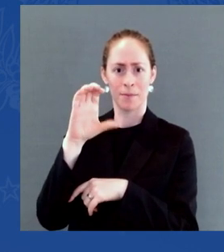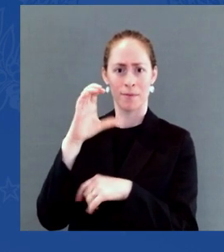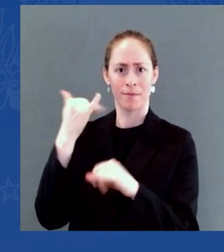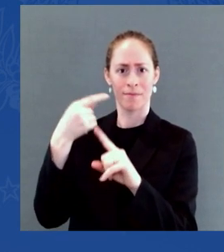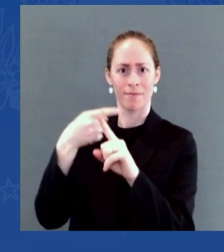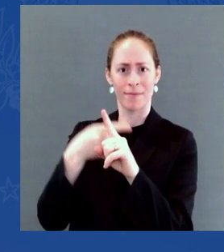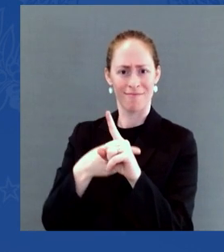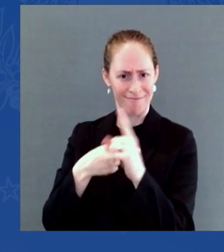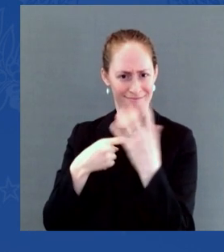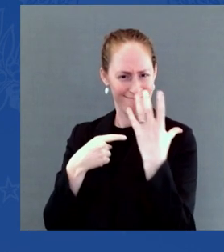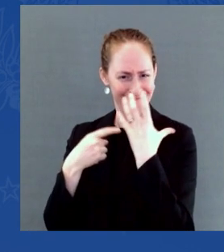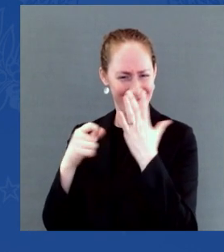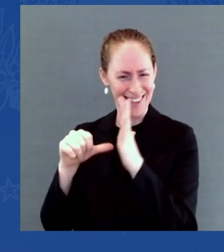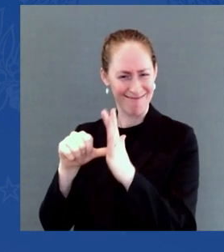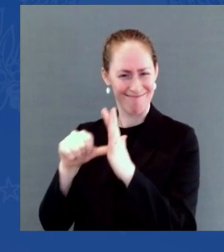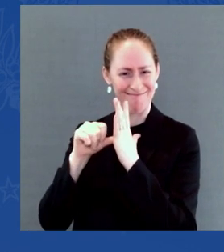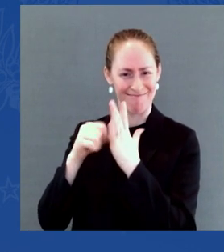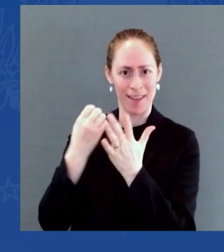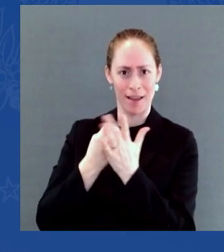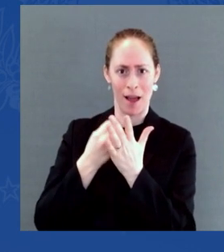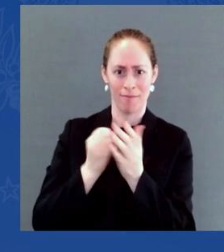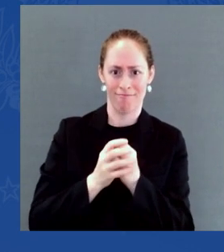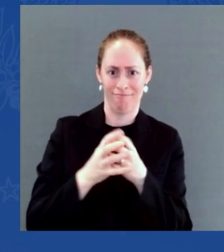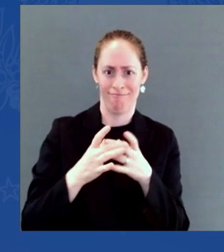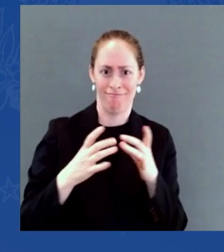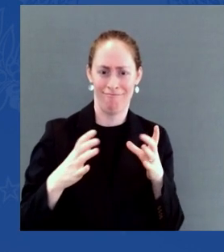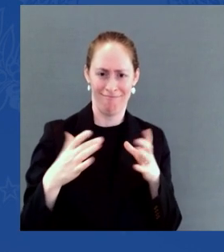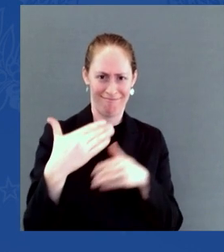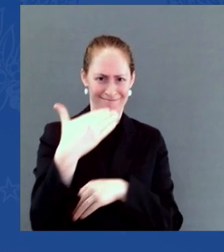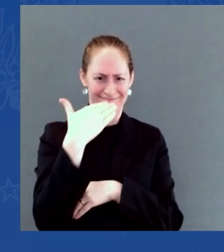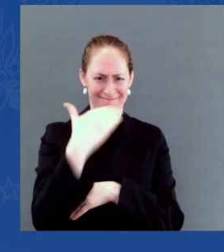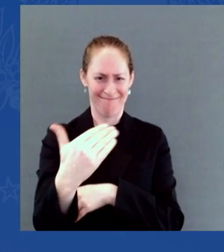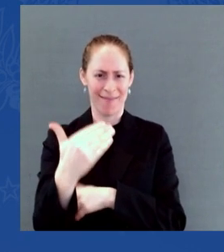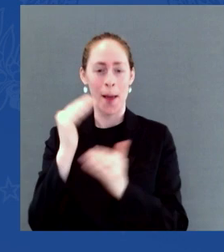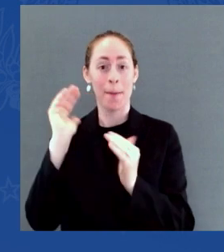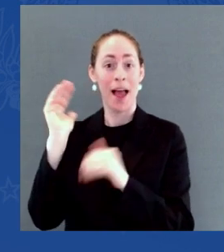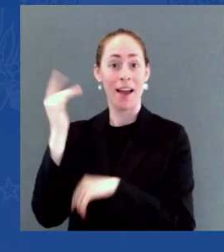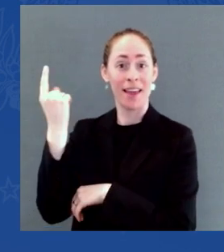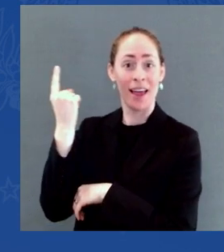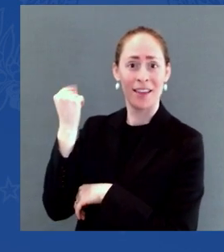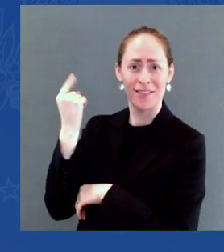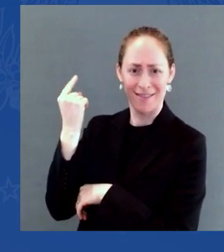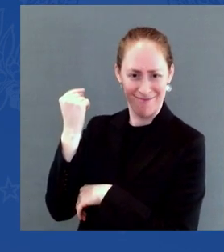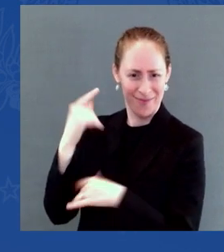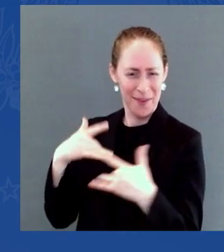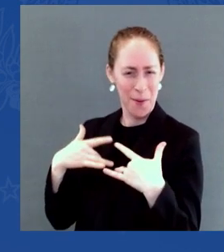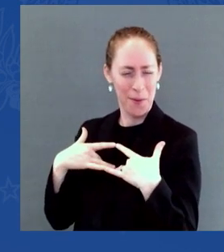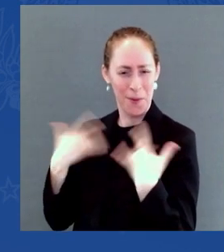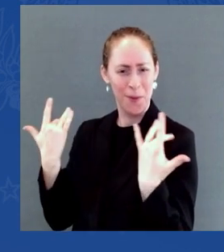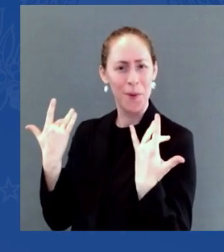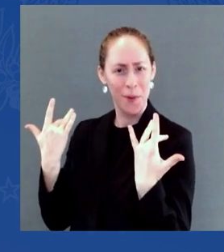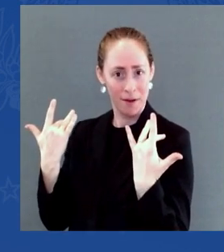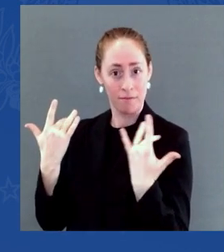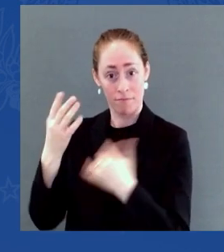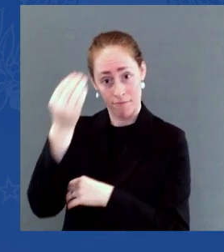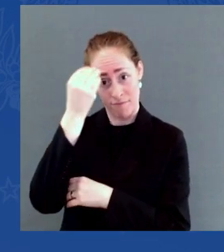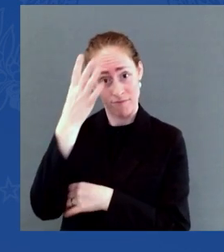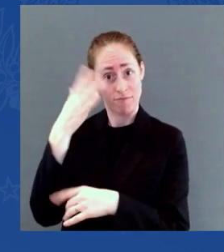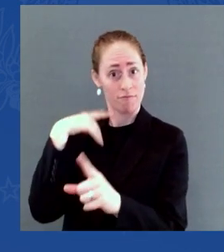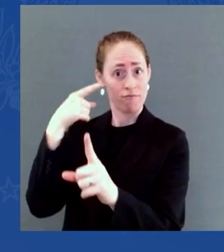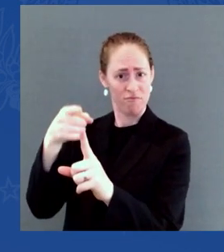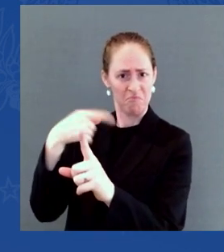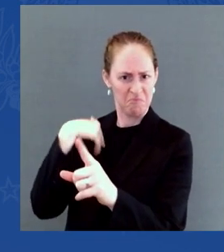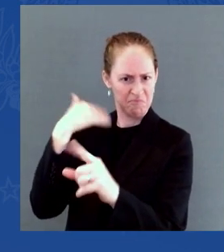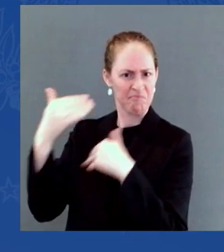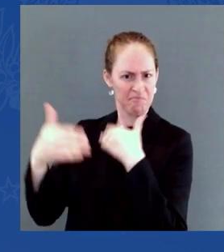made incredible progress. And today, I'd like to speak about some of the steps we're taking to address challenges in the economy and how